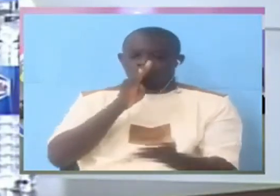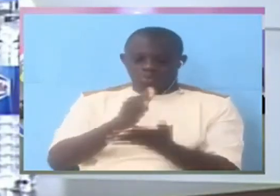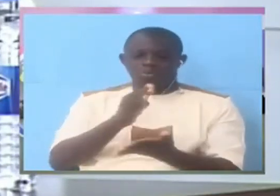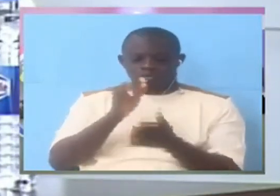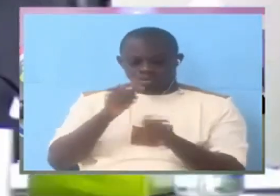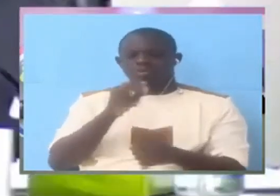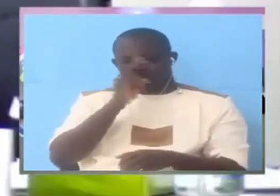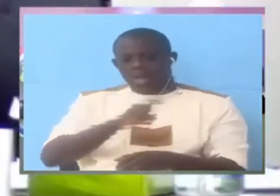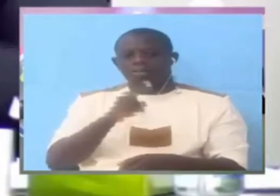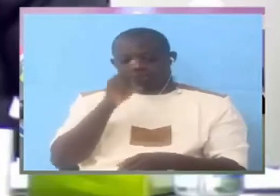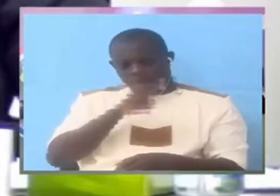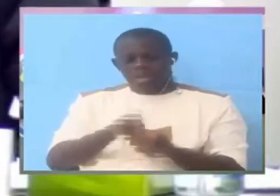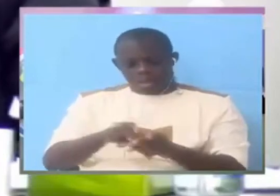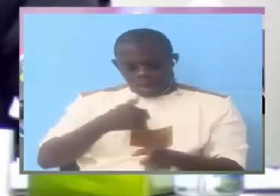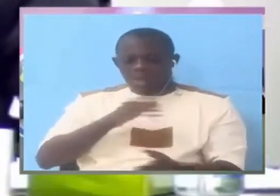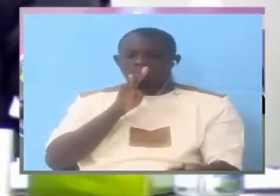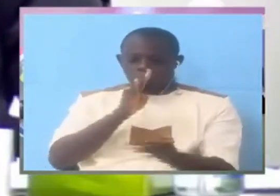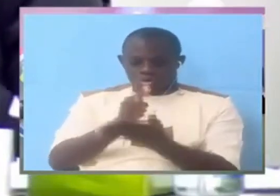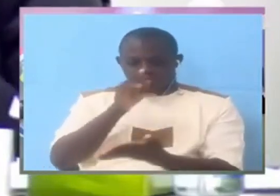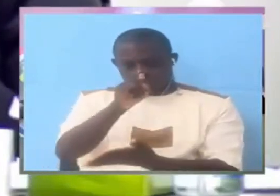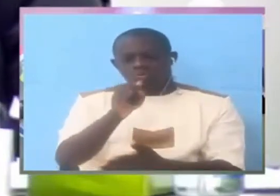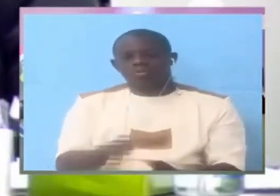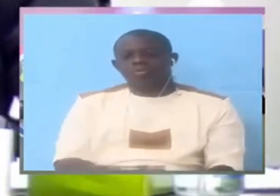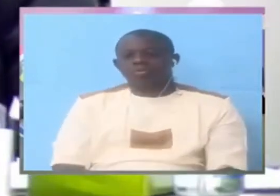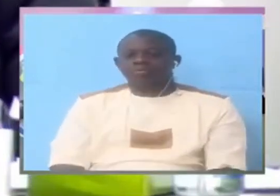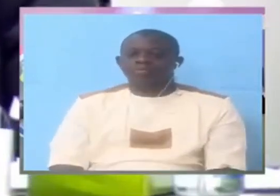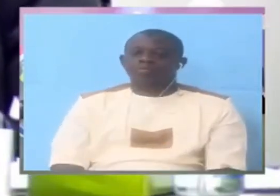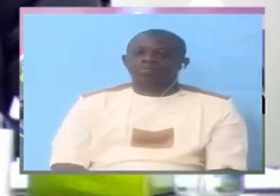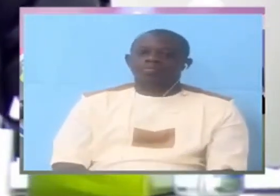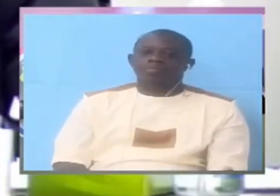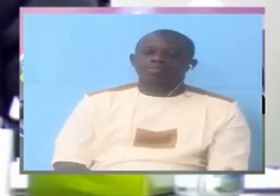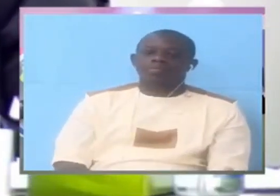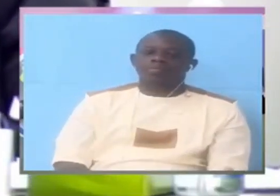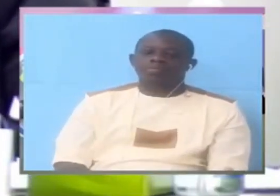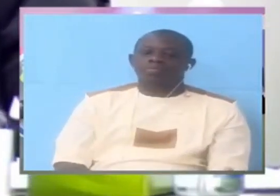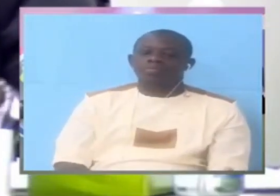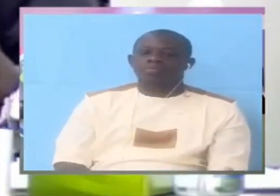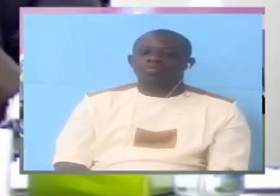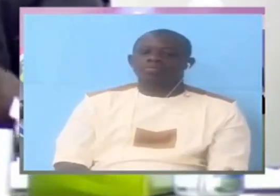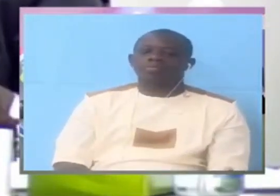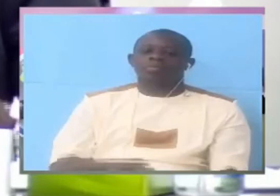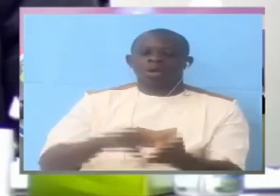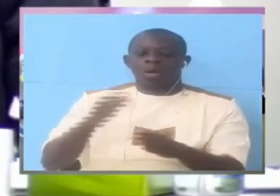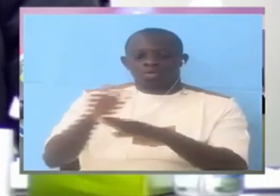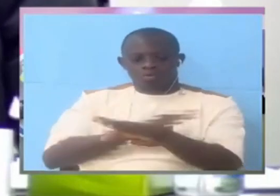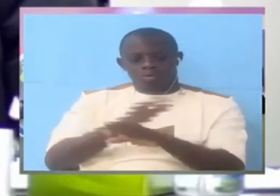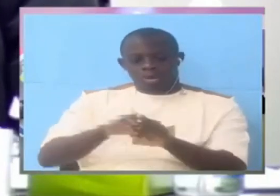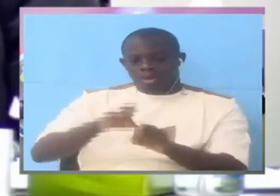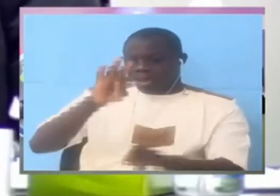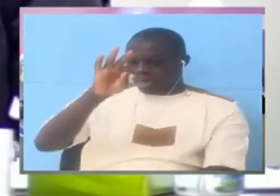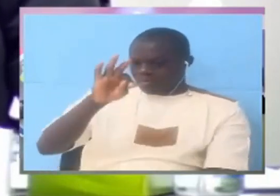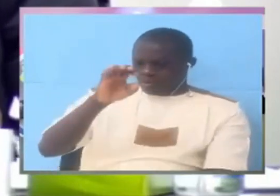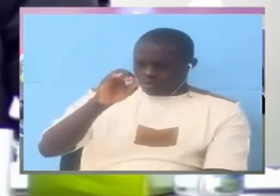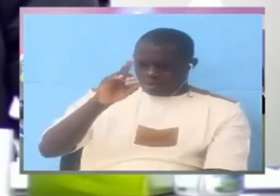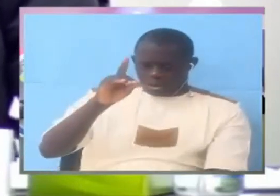I promise you that that's all I know like you know the other time what order was for the body in the